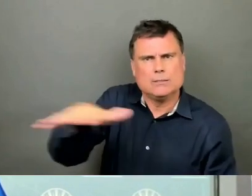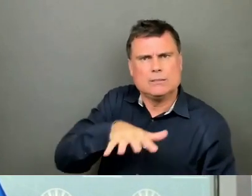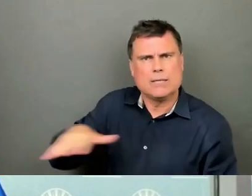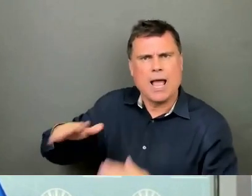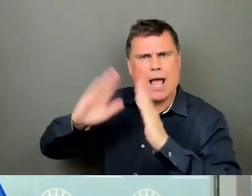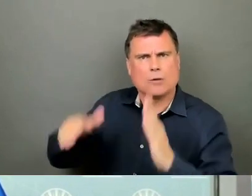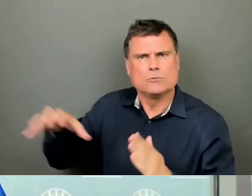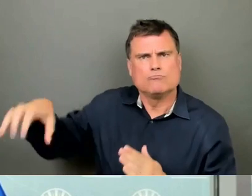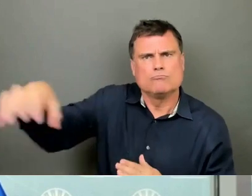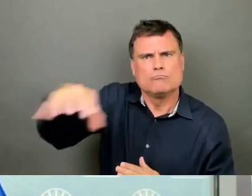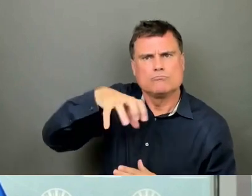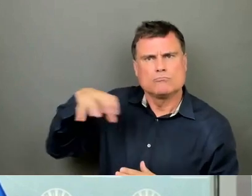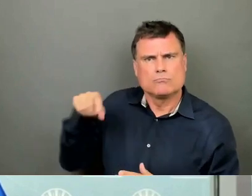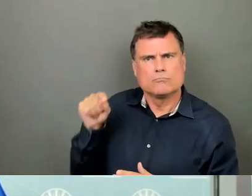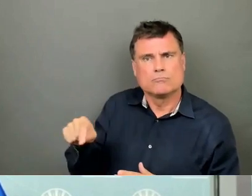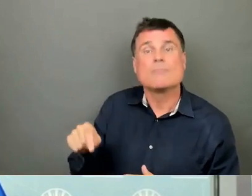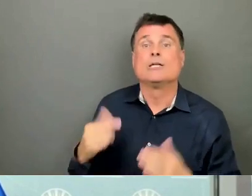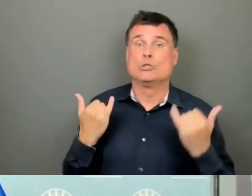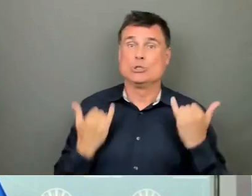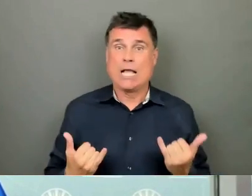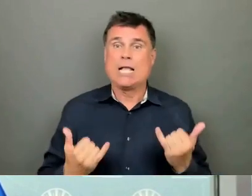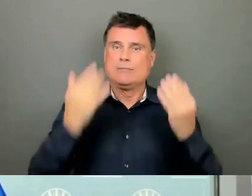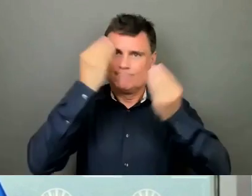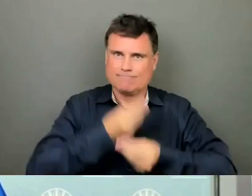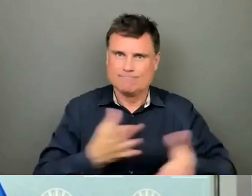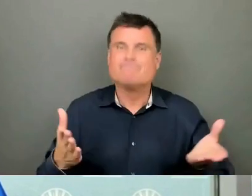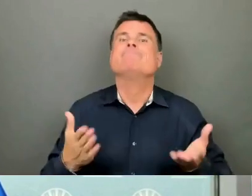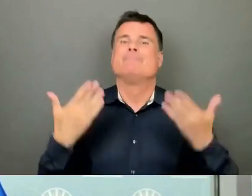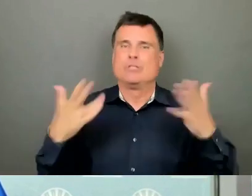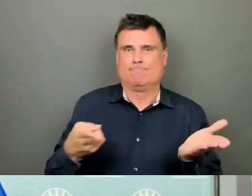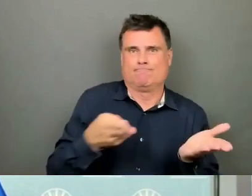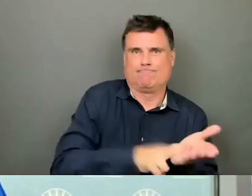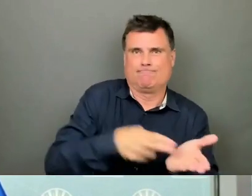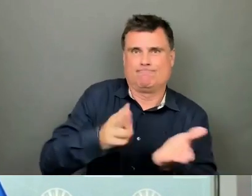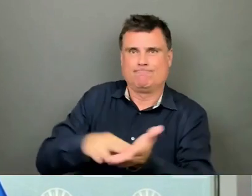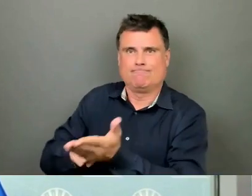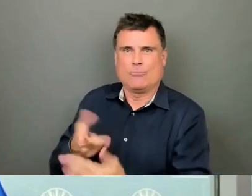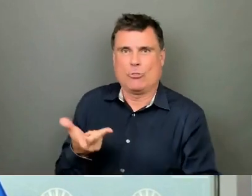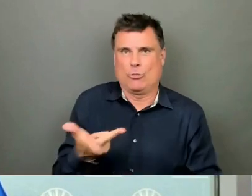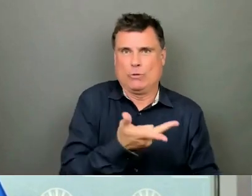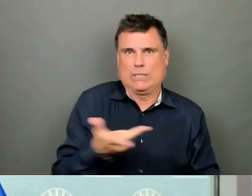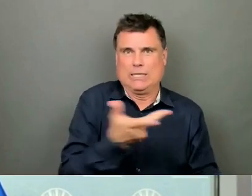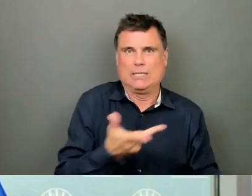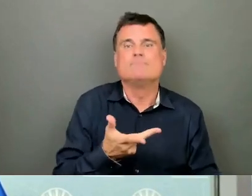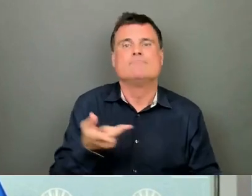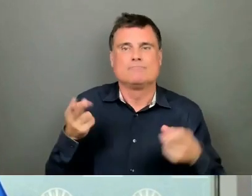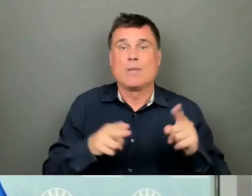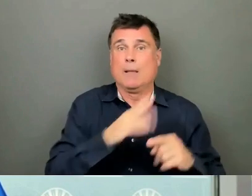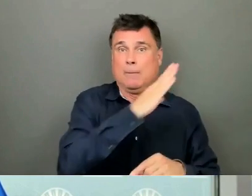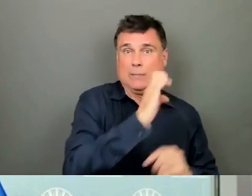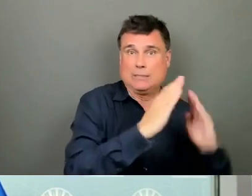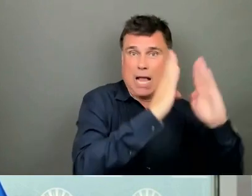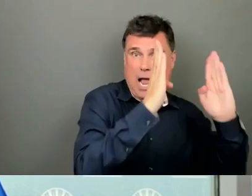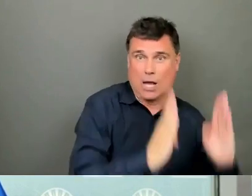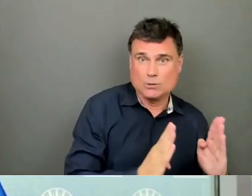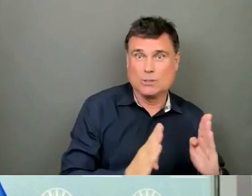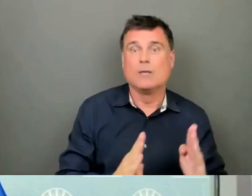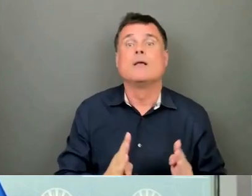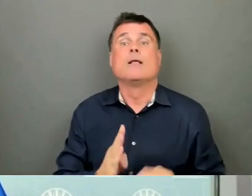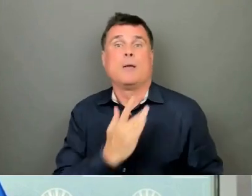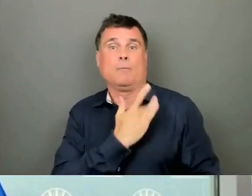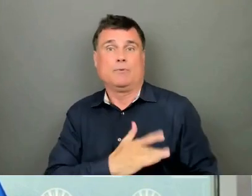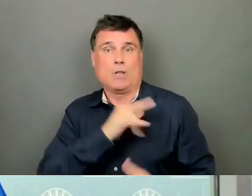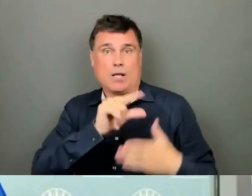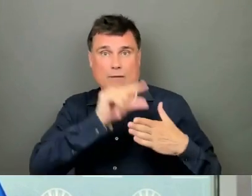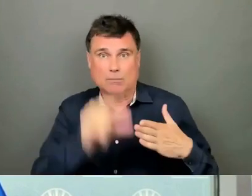Today, are announcing a signed memorandum of understanding reached between B.C. Housing, the province, the